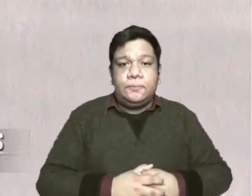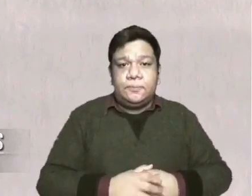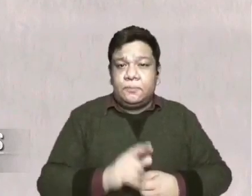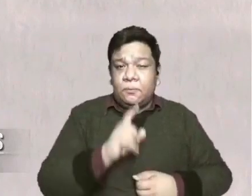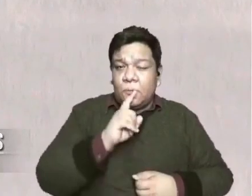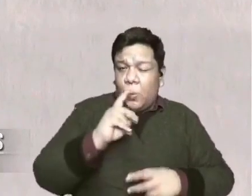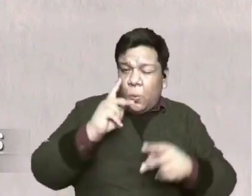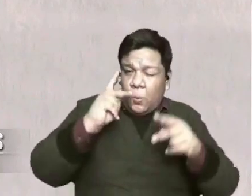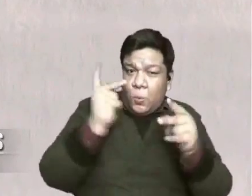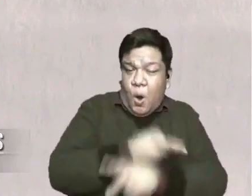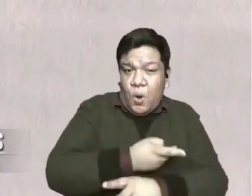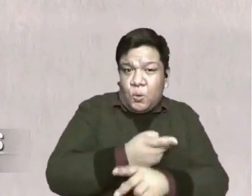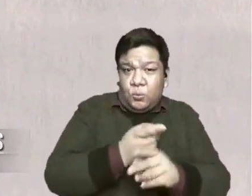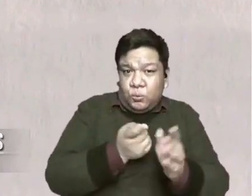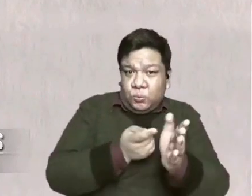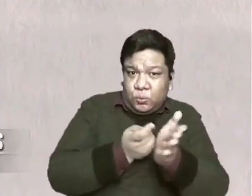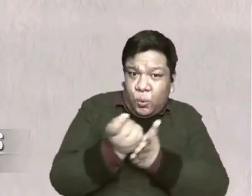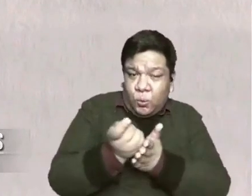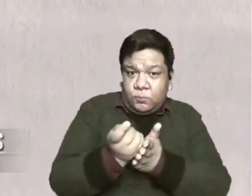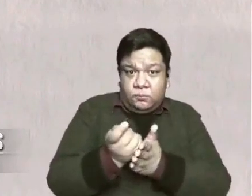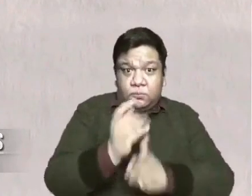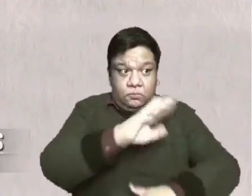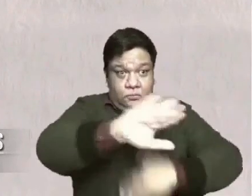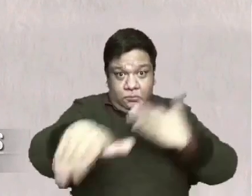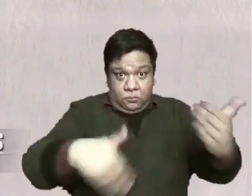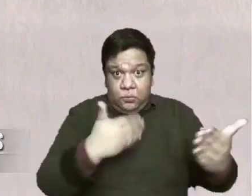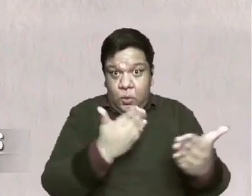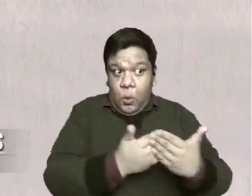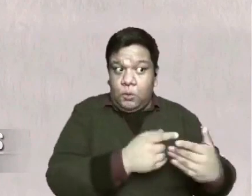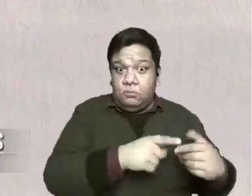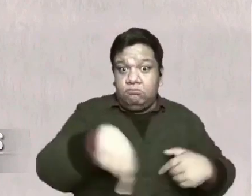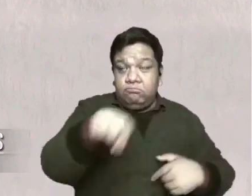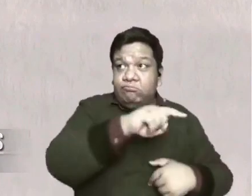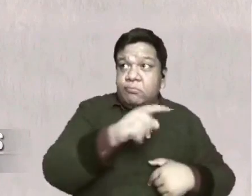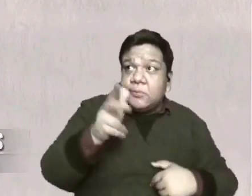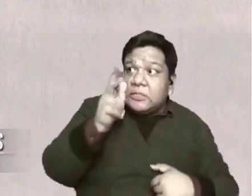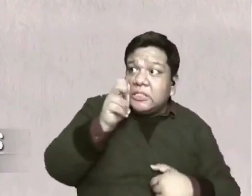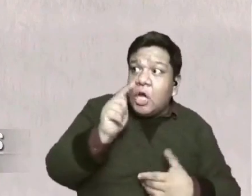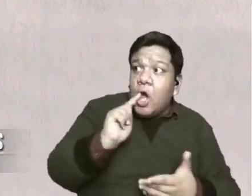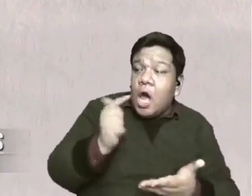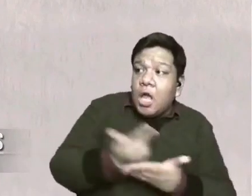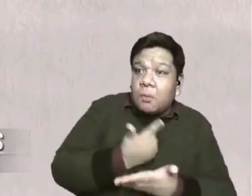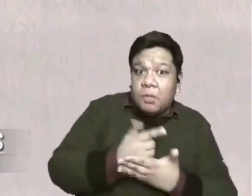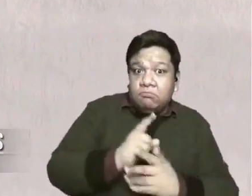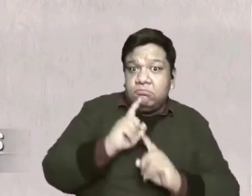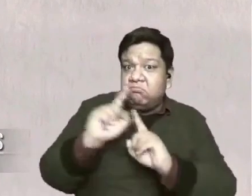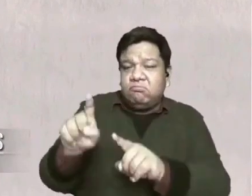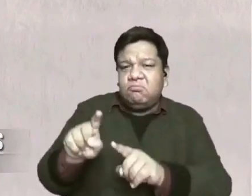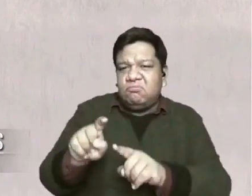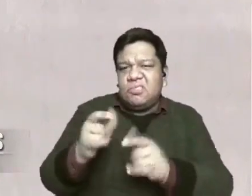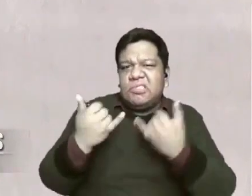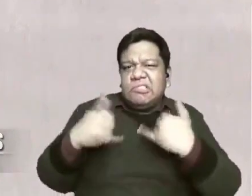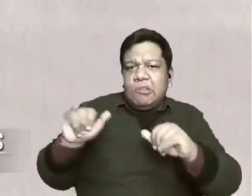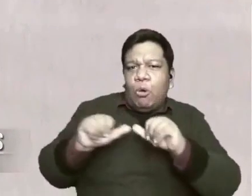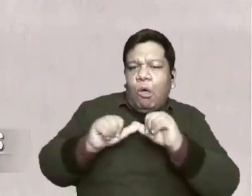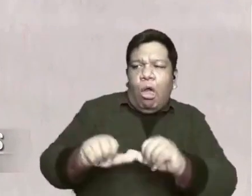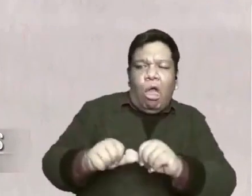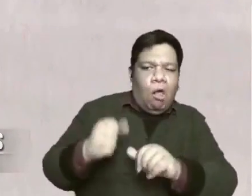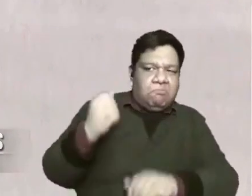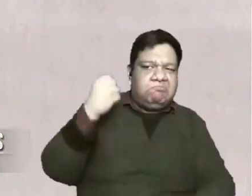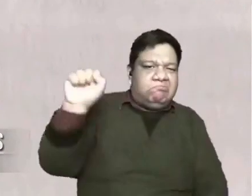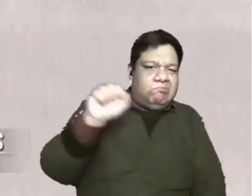At ang mas masaklap na katotohanan is that not everyone will respond to the gospel. They will continue to resist,